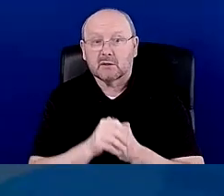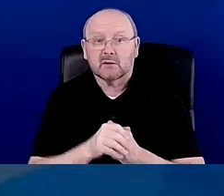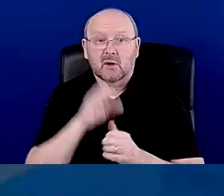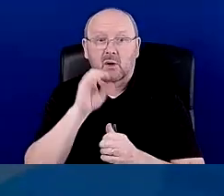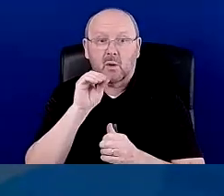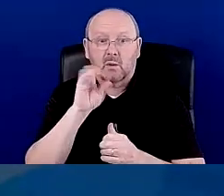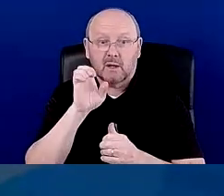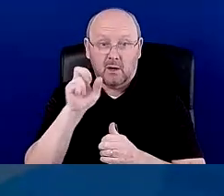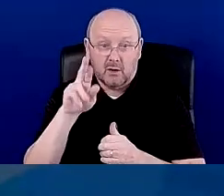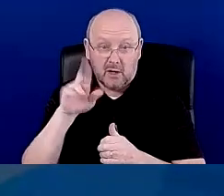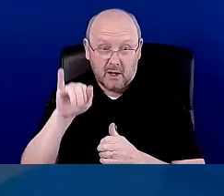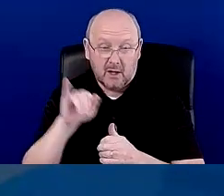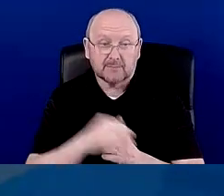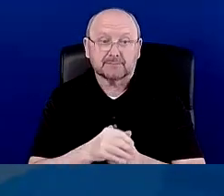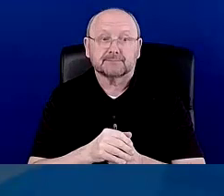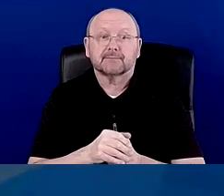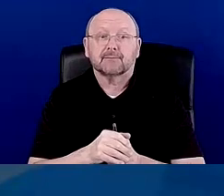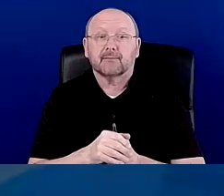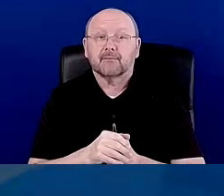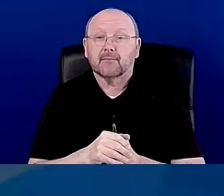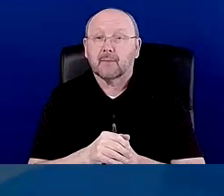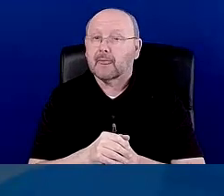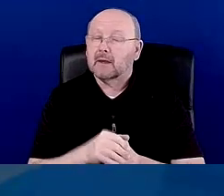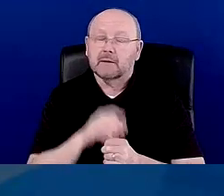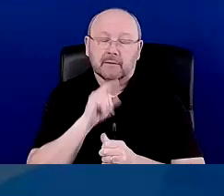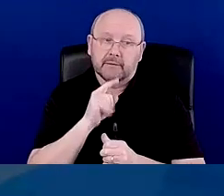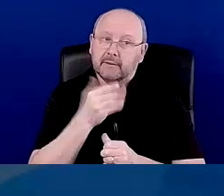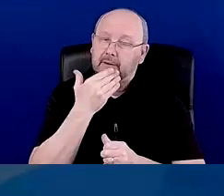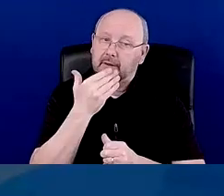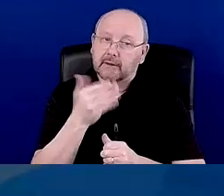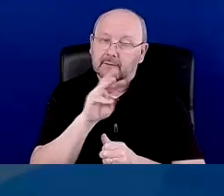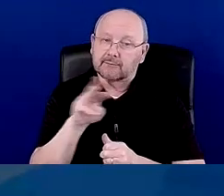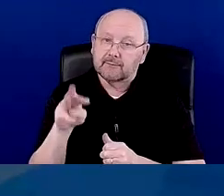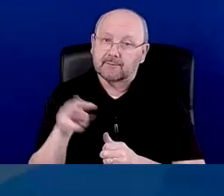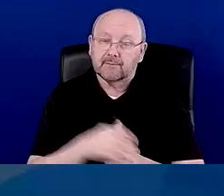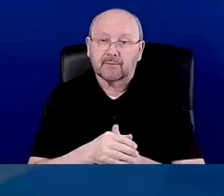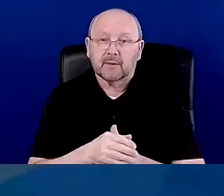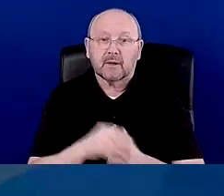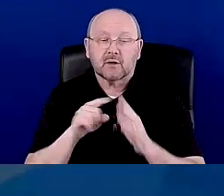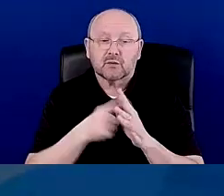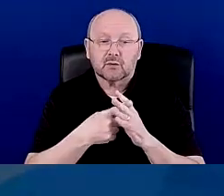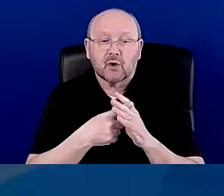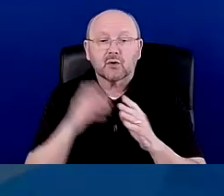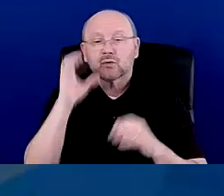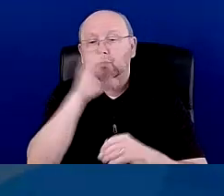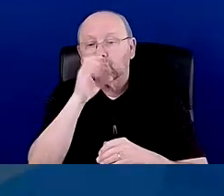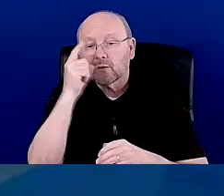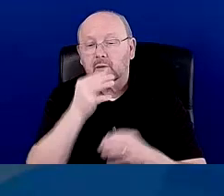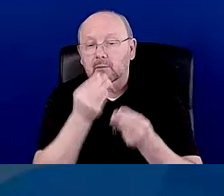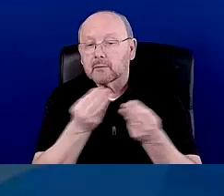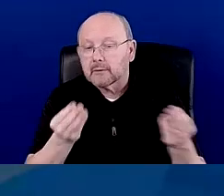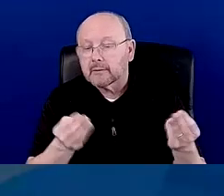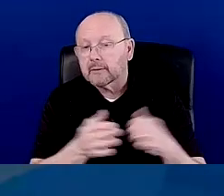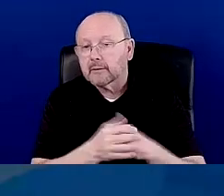Yes. Um, so this is a really great place to start looking for materials. Um, these